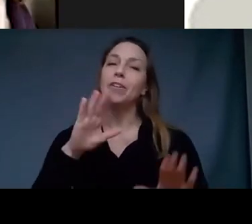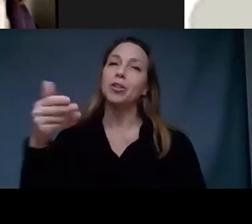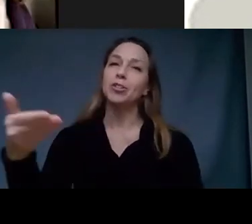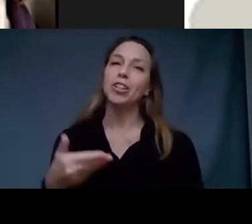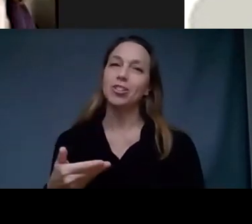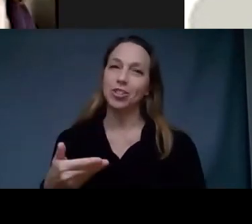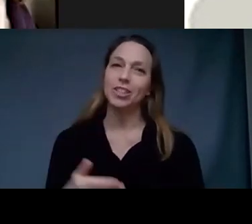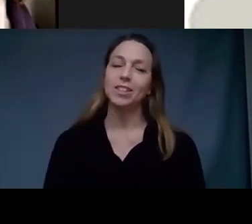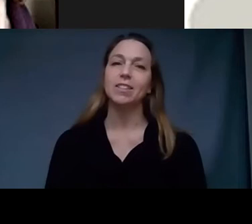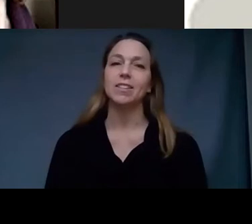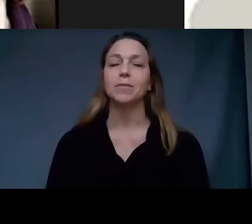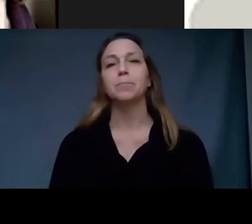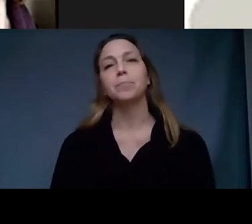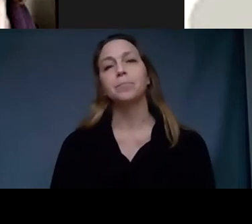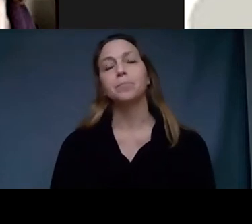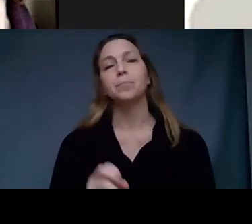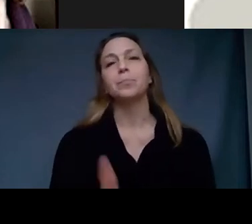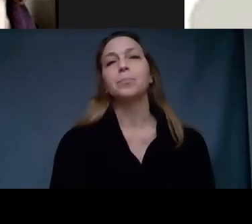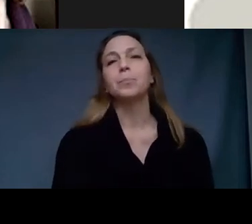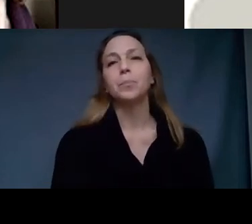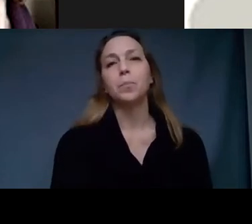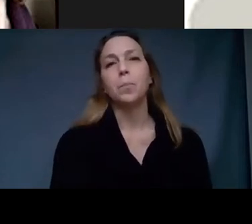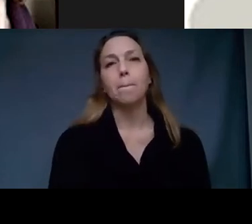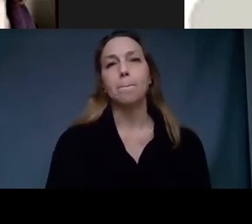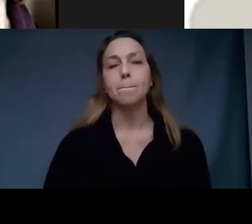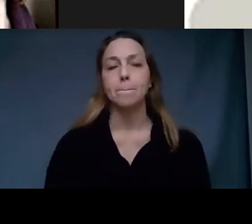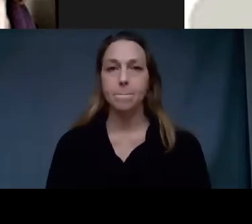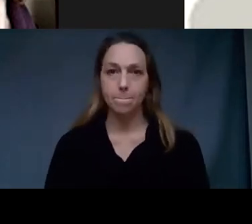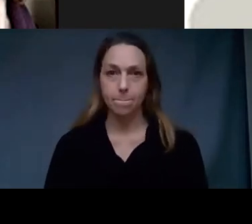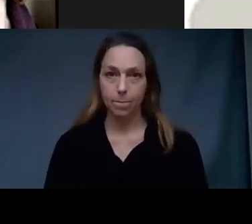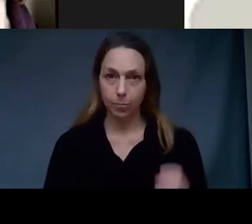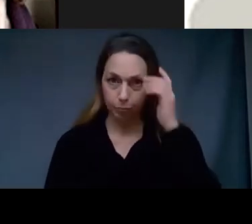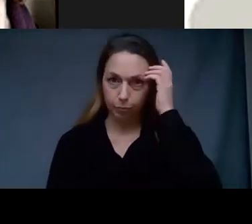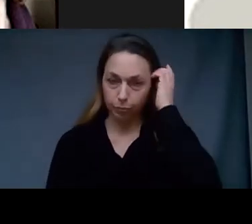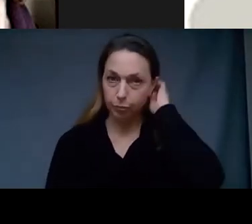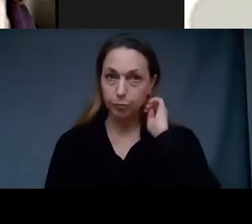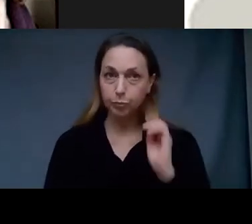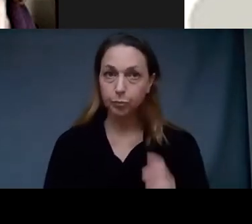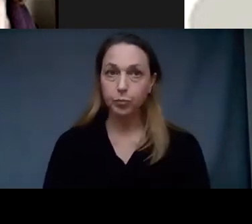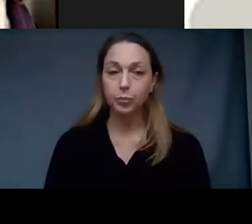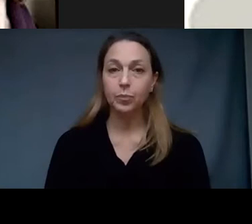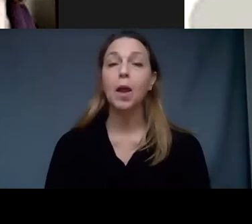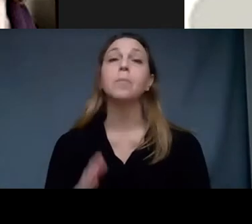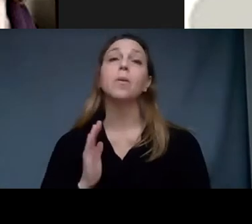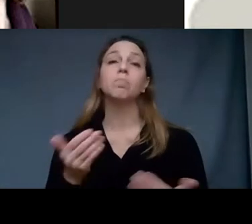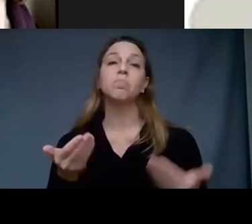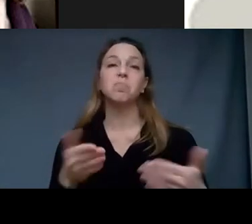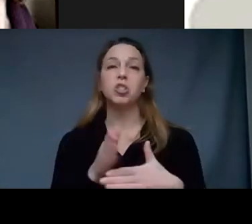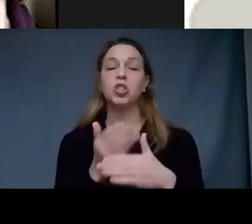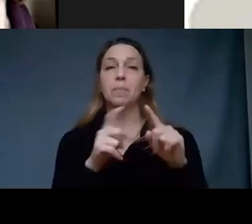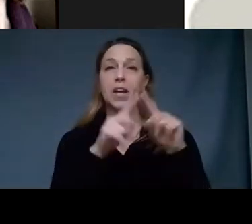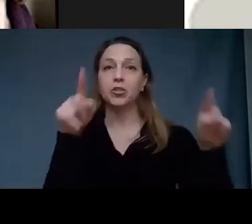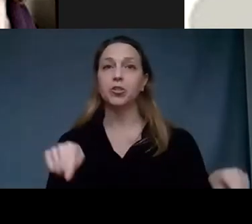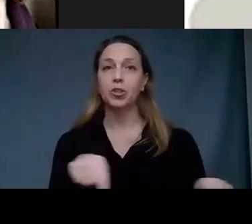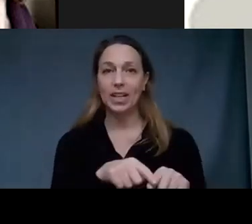All right, I am going to screen share here and go through my